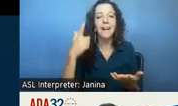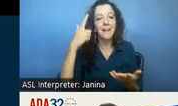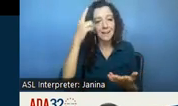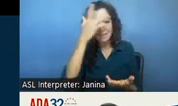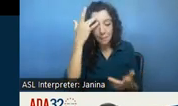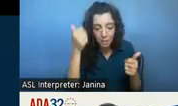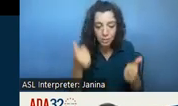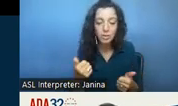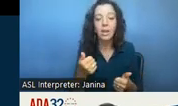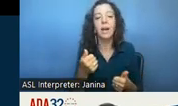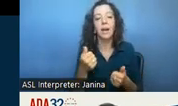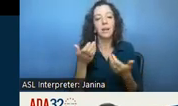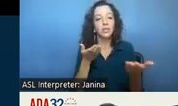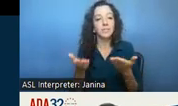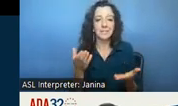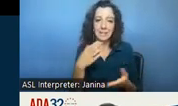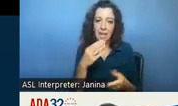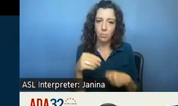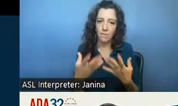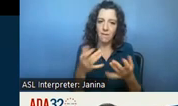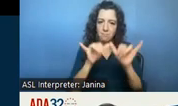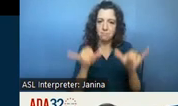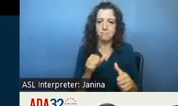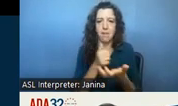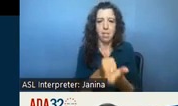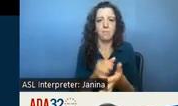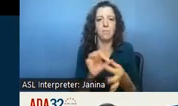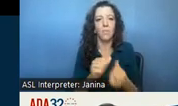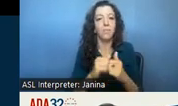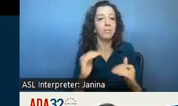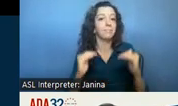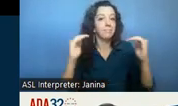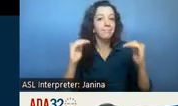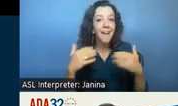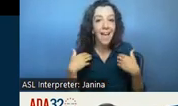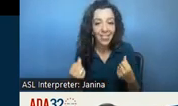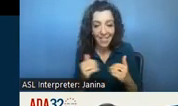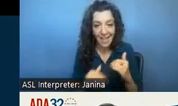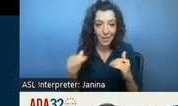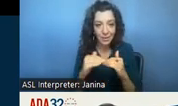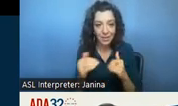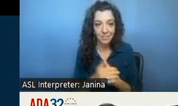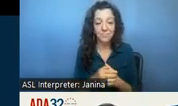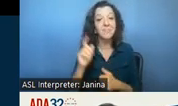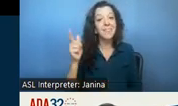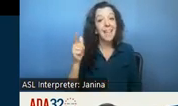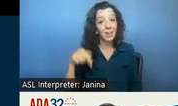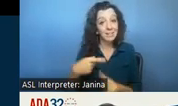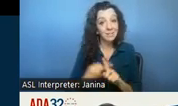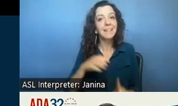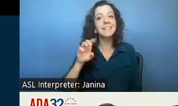institutionalization and advanced health equity later this month cda will be releasing a request for applications